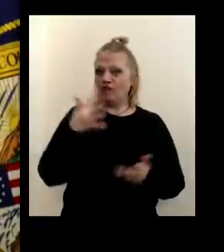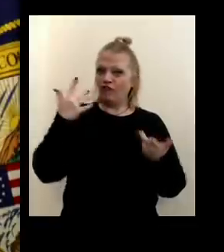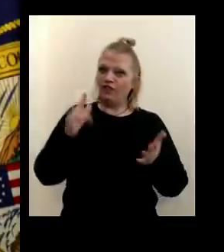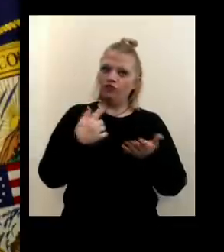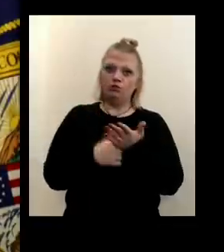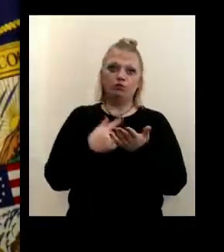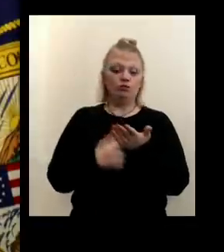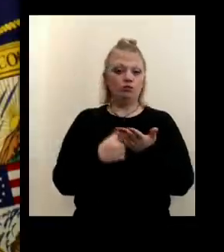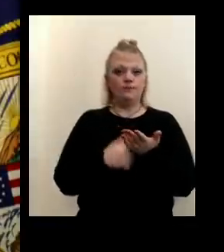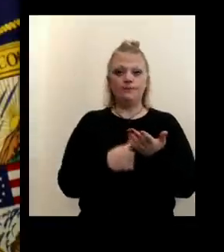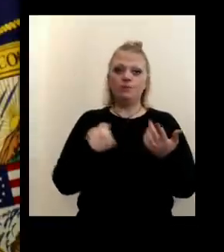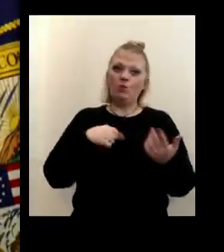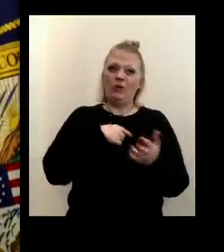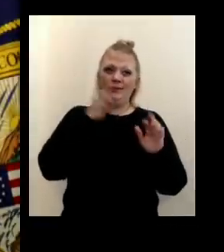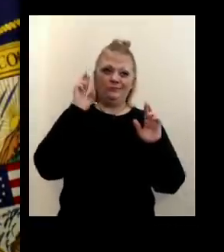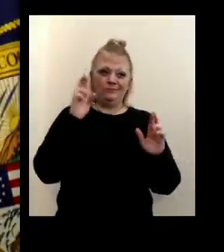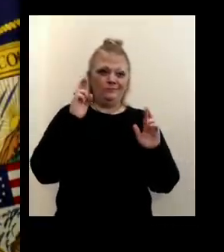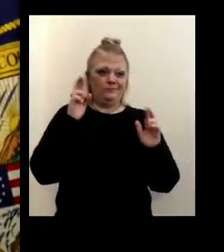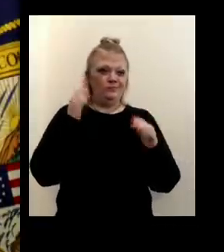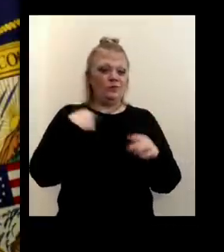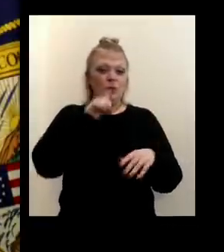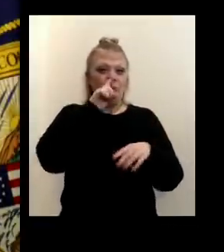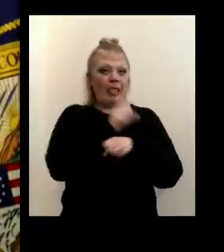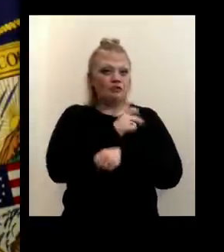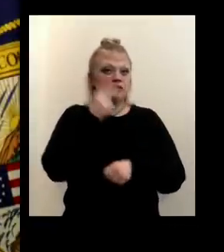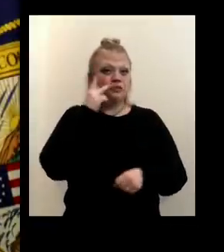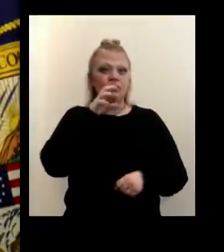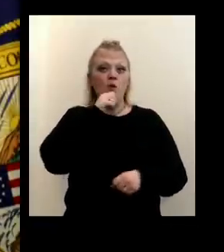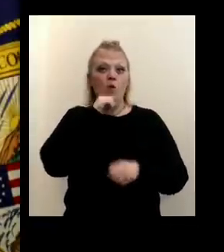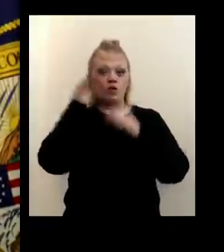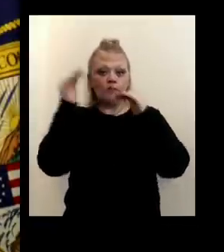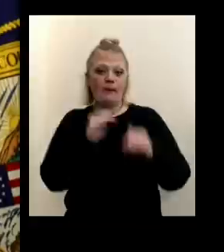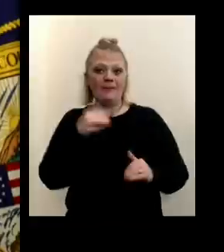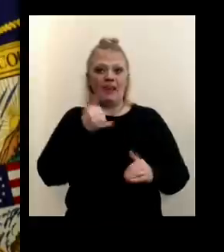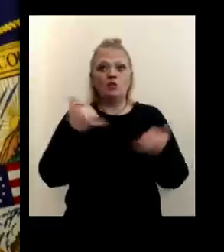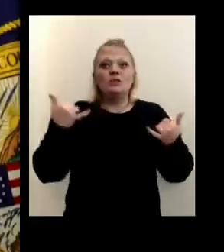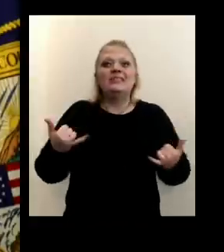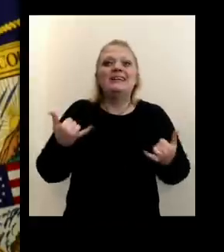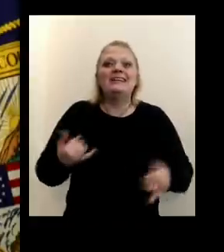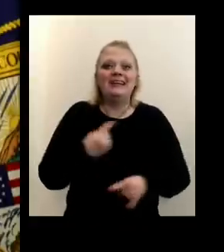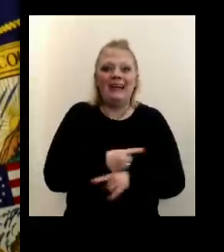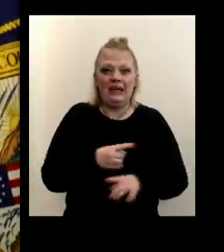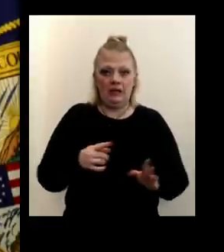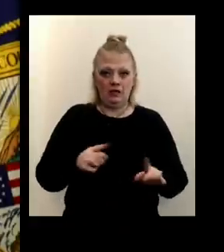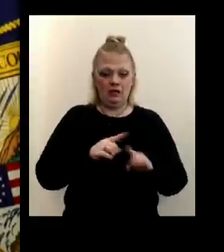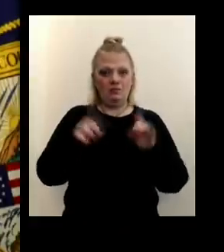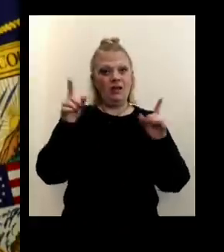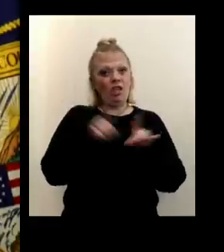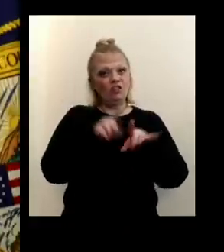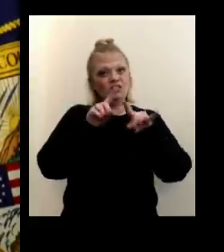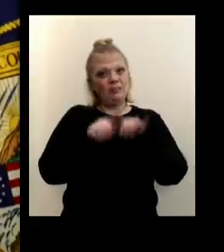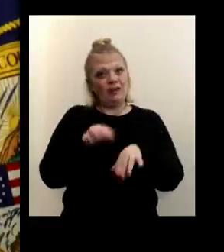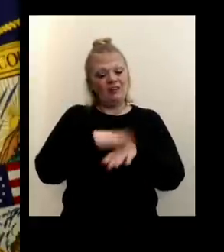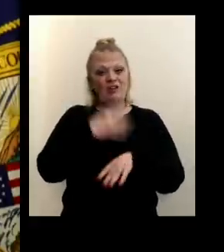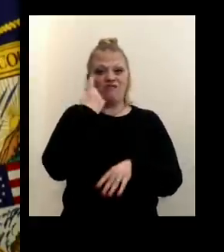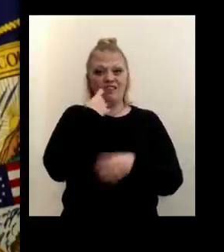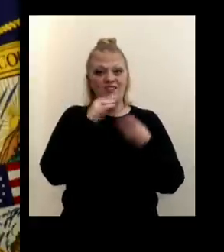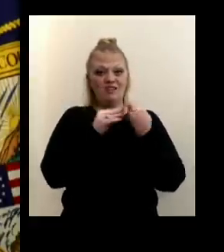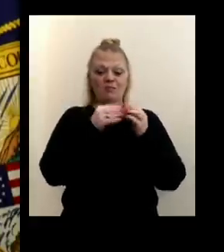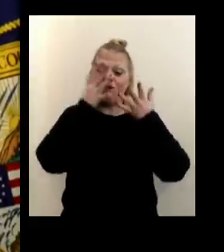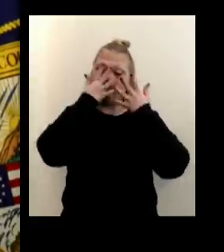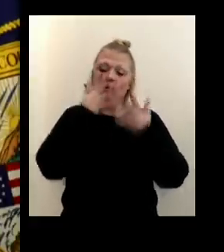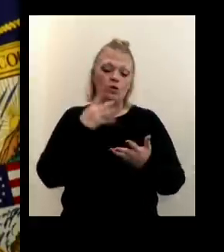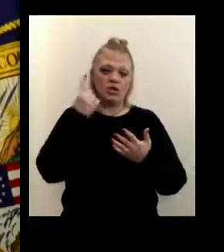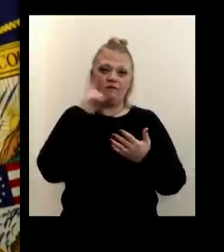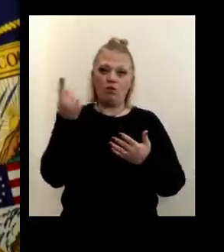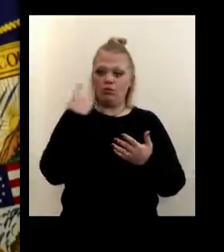it. We were hopeful that we would actually see the orange zone go to a yellow today. Uh, but it was also dependent on our most recent numbers. And unfortunately for